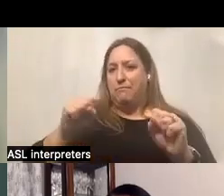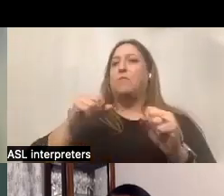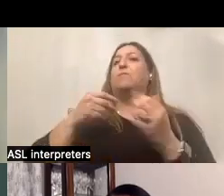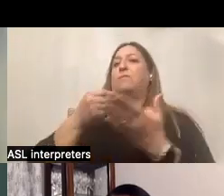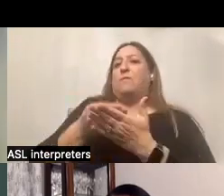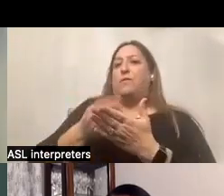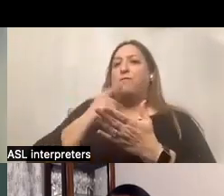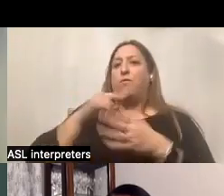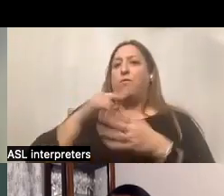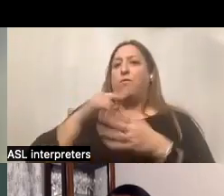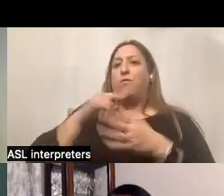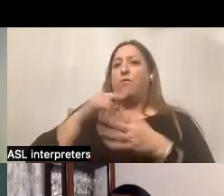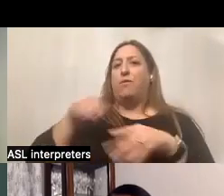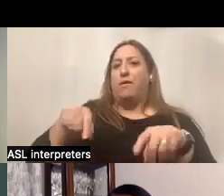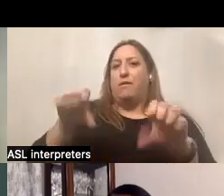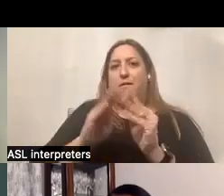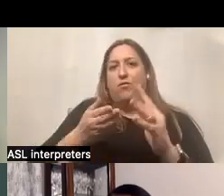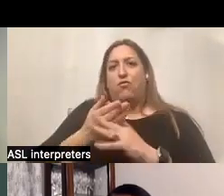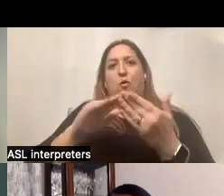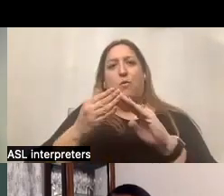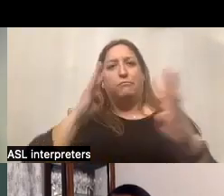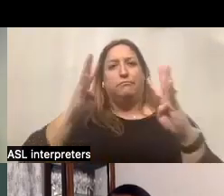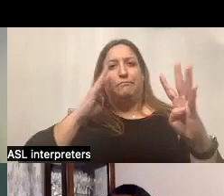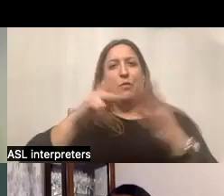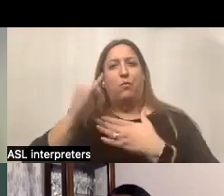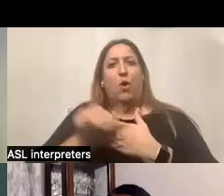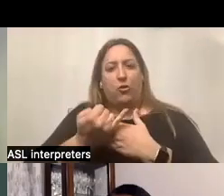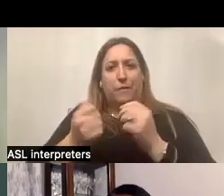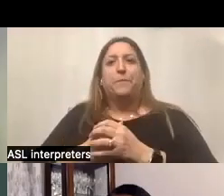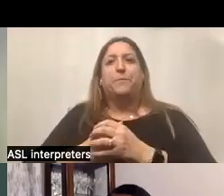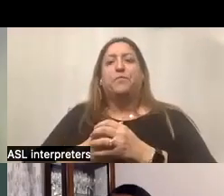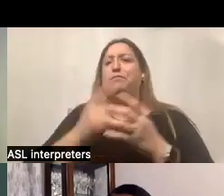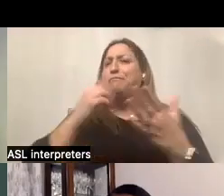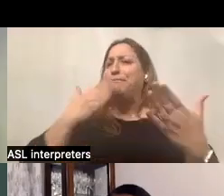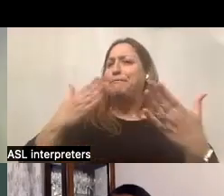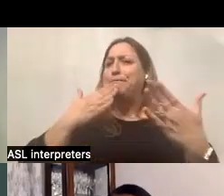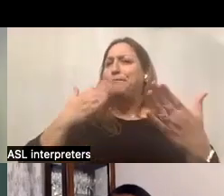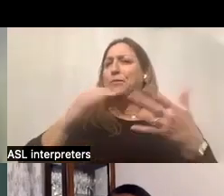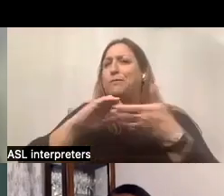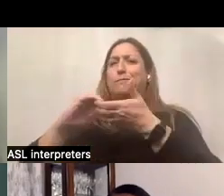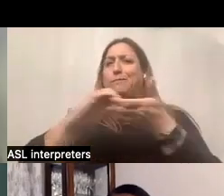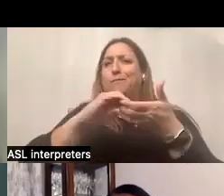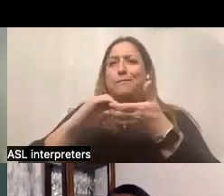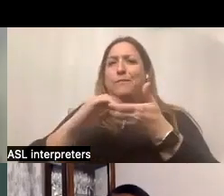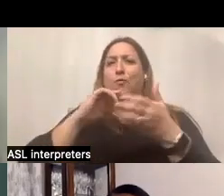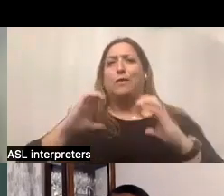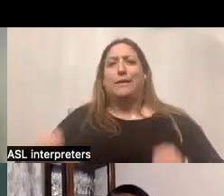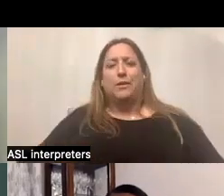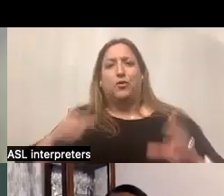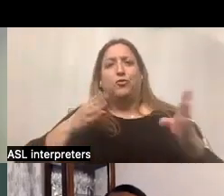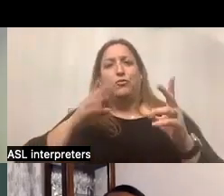series through a community innovation project, and very grateful to the Collaborative for Citizen-Directed Services